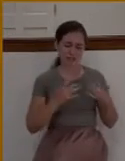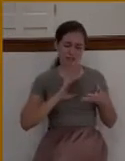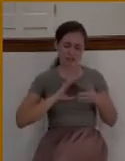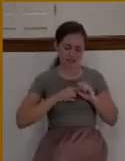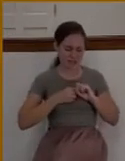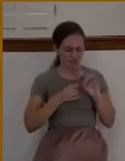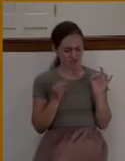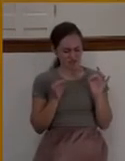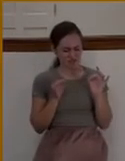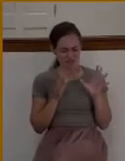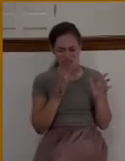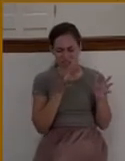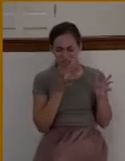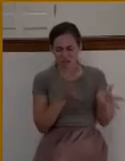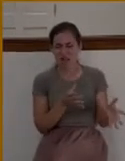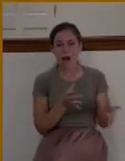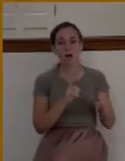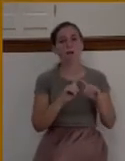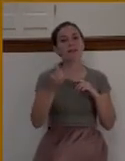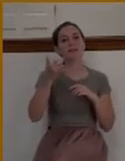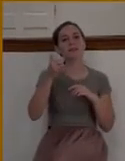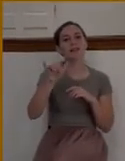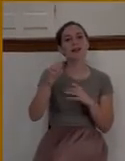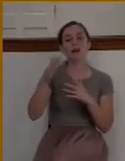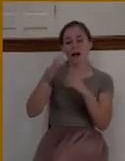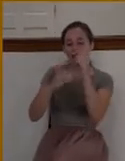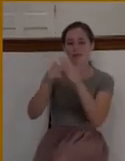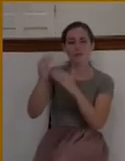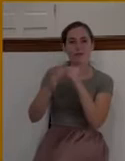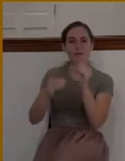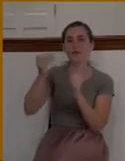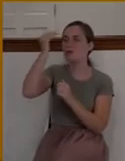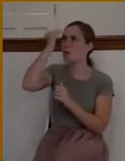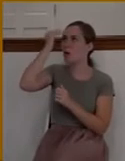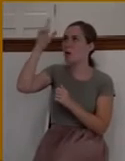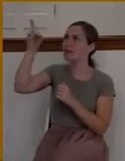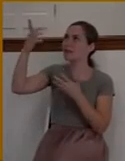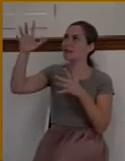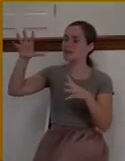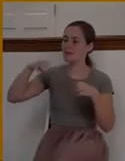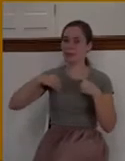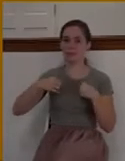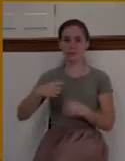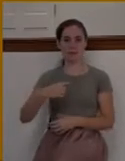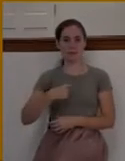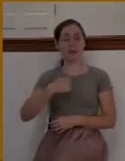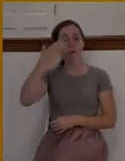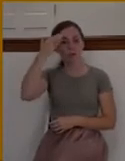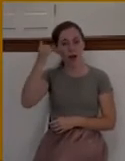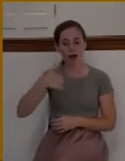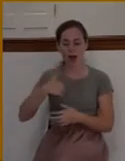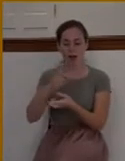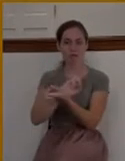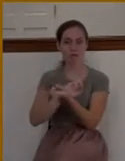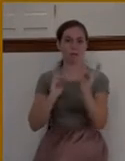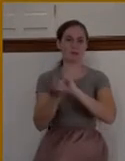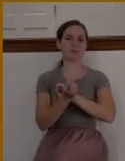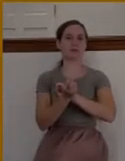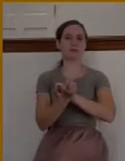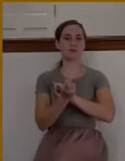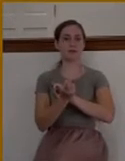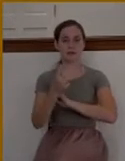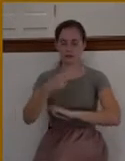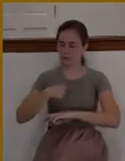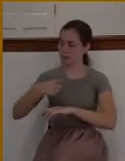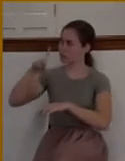comforted to know that God has accepted us because of our repentance, because we have put our faith in what